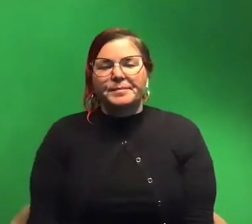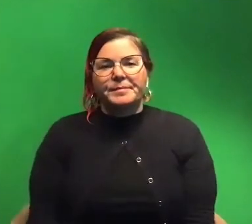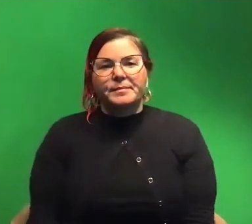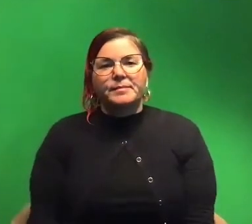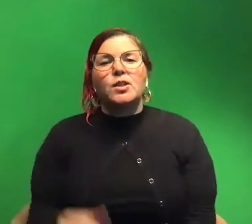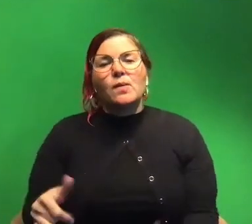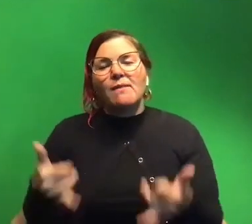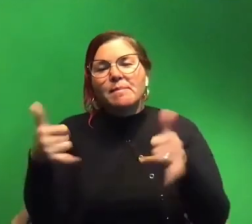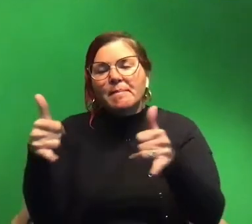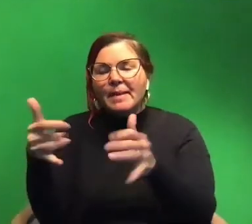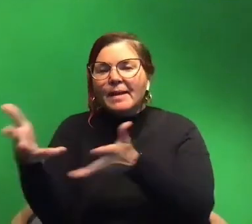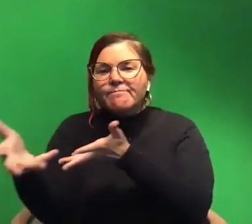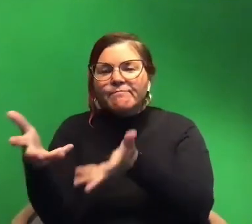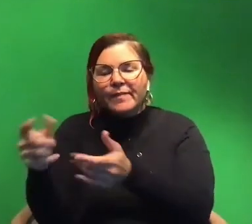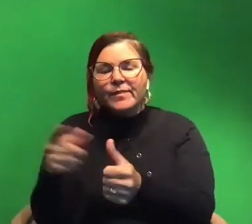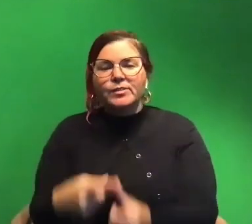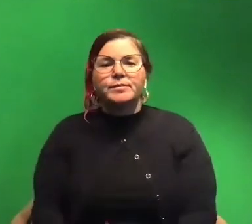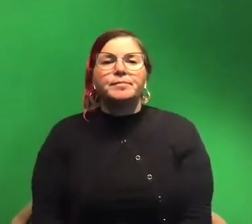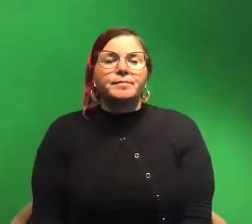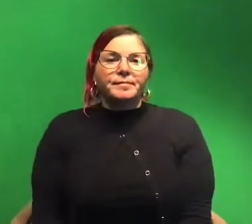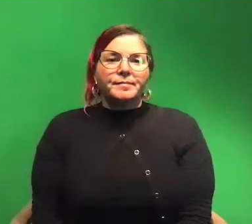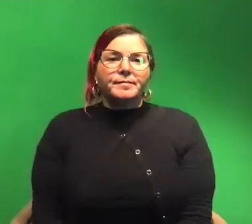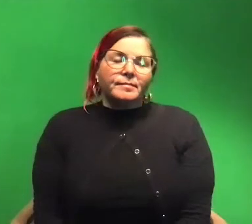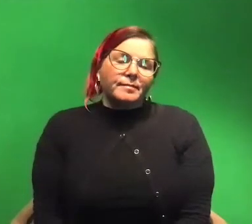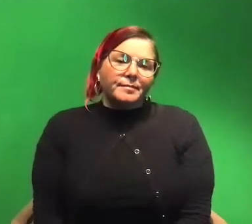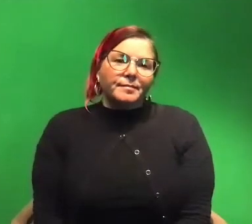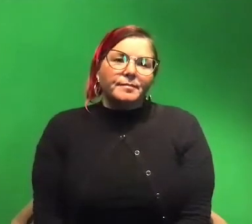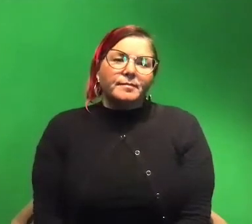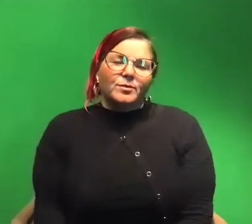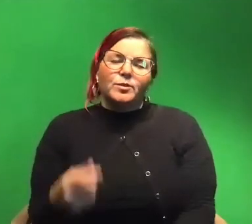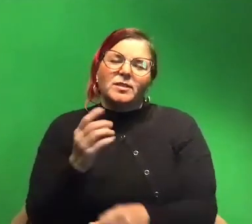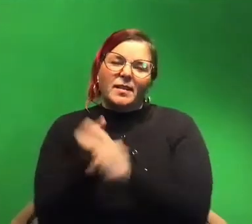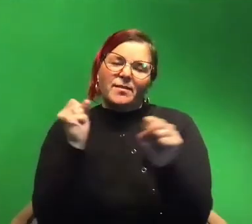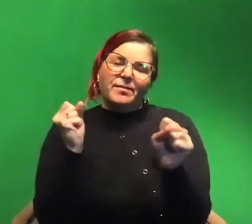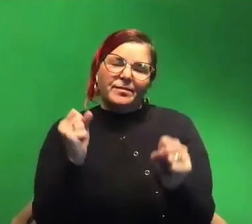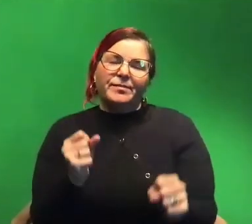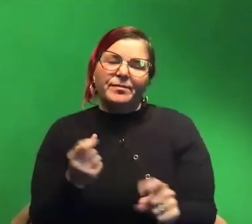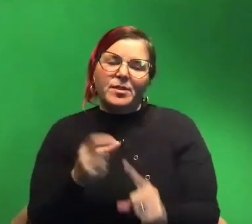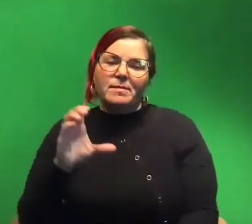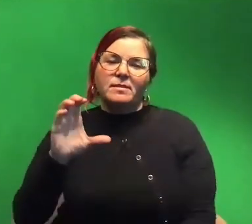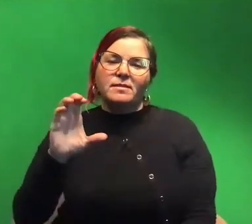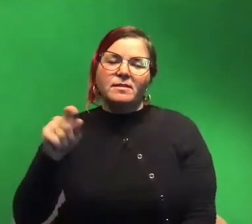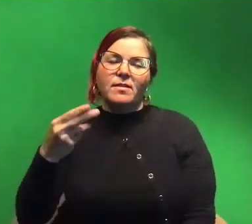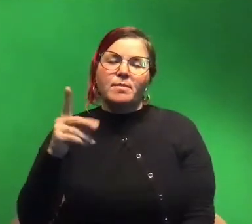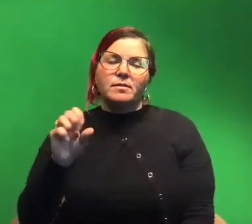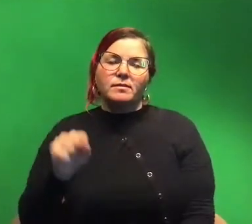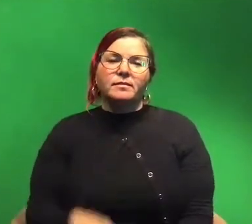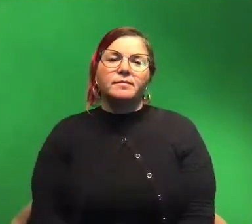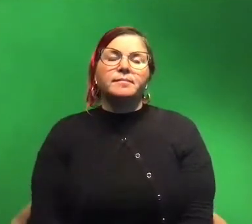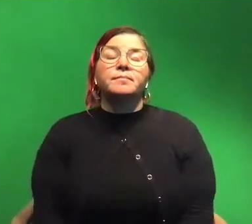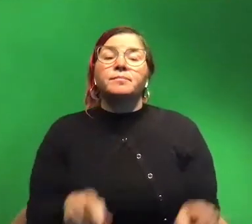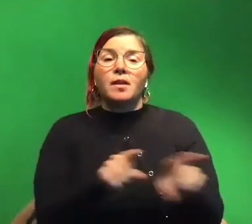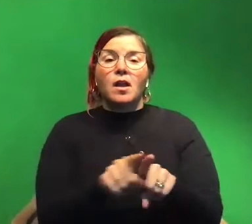playing with them first but yeah so you're pretty safe from cephalopods um there are also